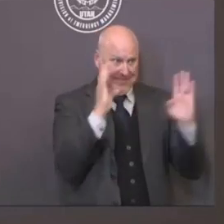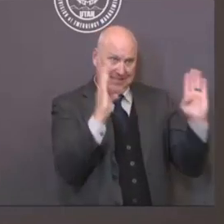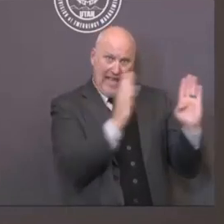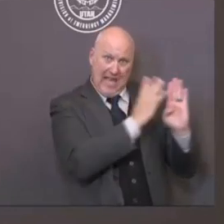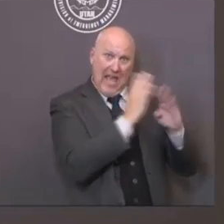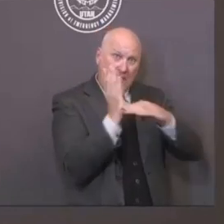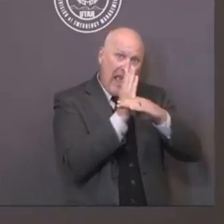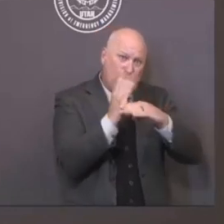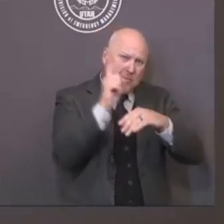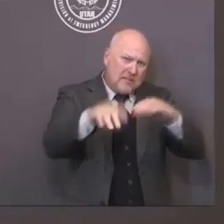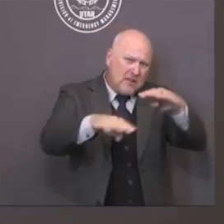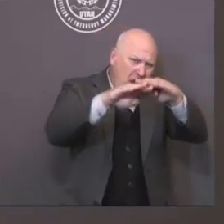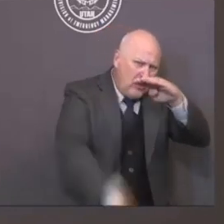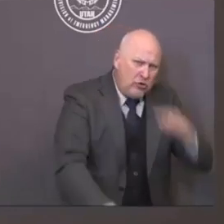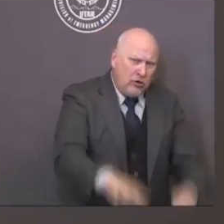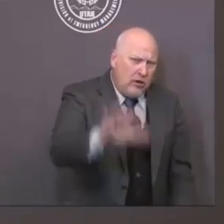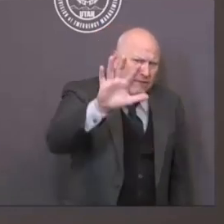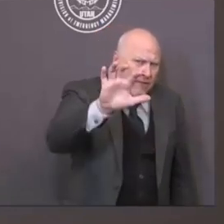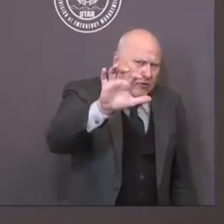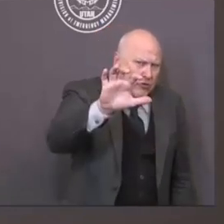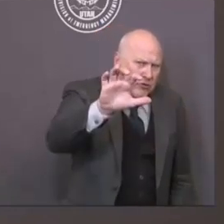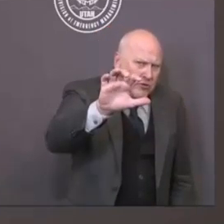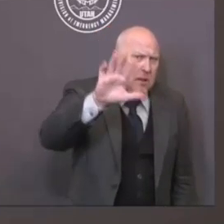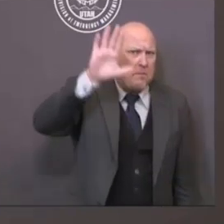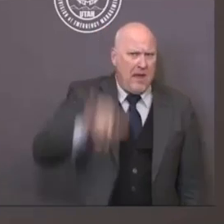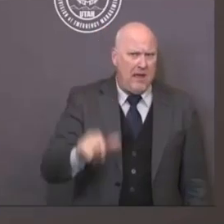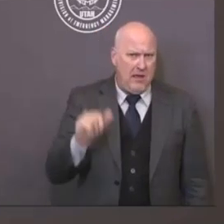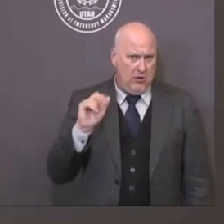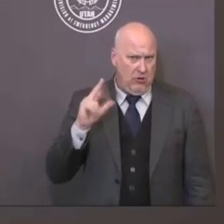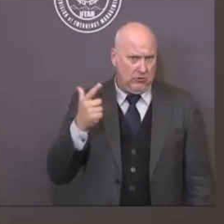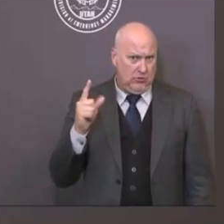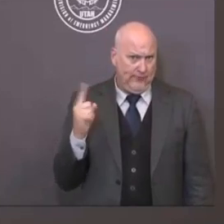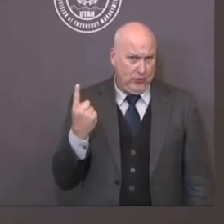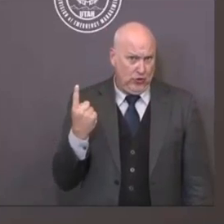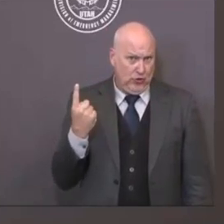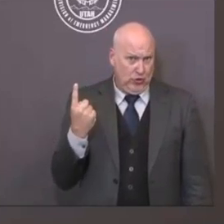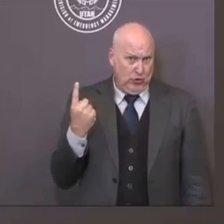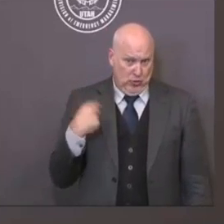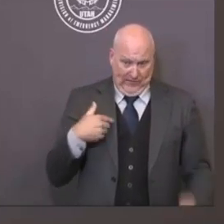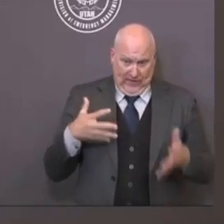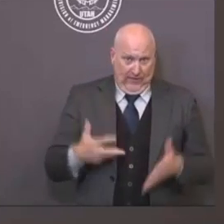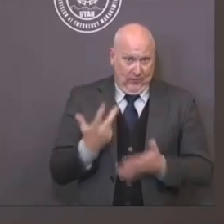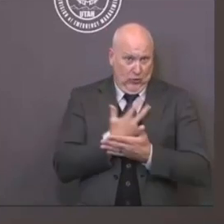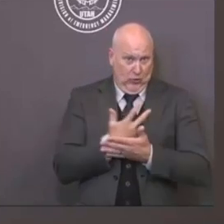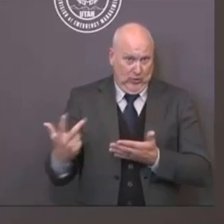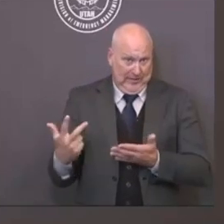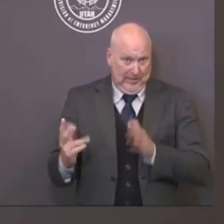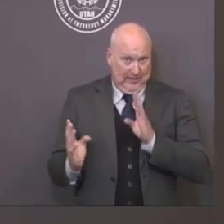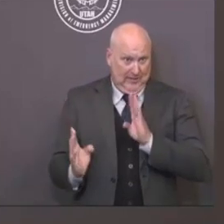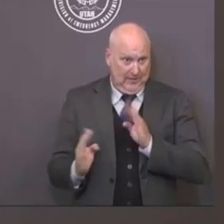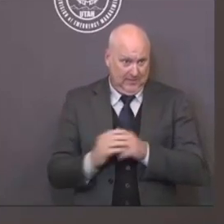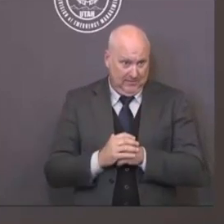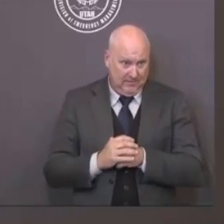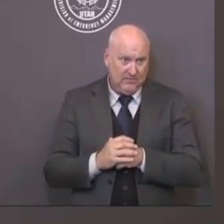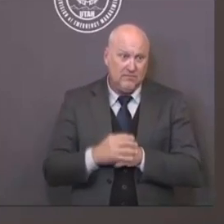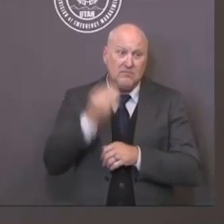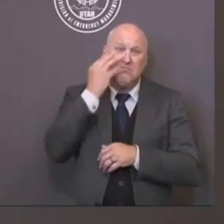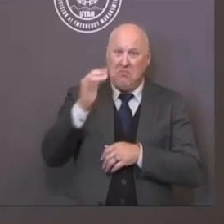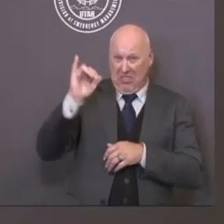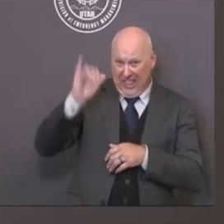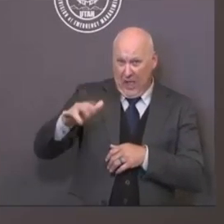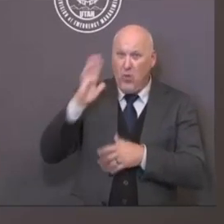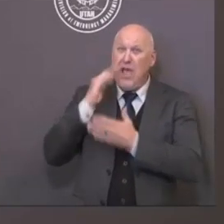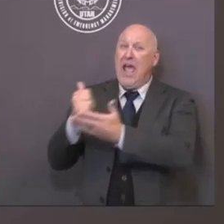We can have good quality health care that will, in fact, help us to be healthy, to recover quicker and have less fatalities in the state of Utah.